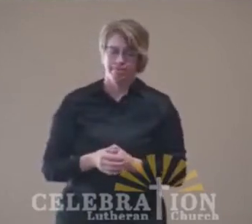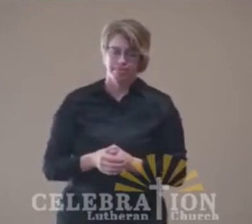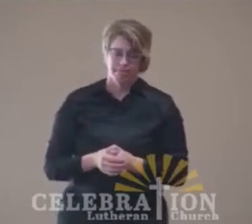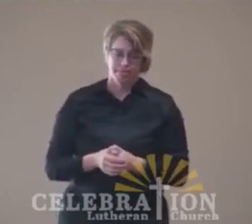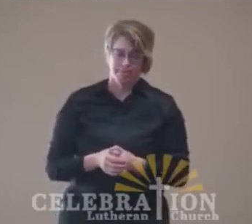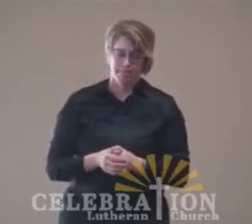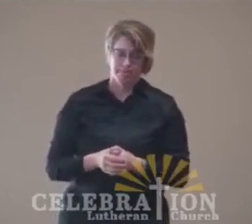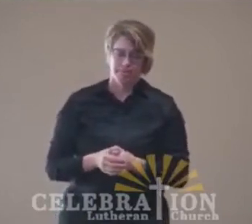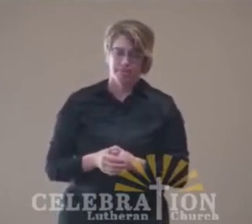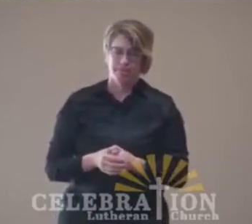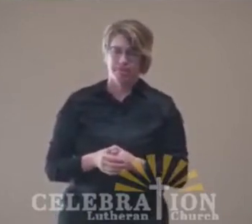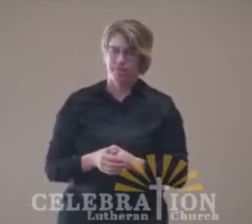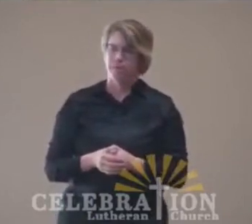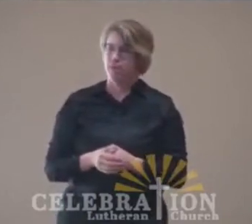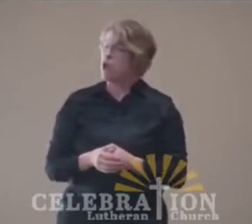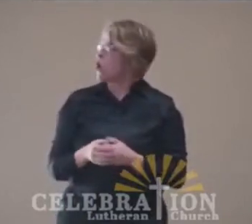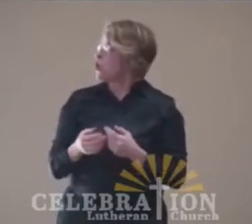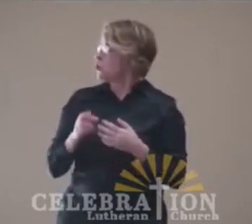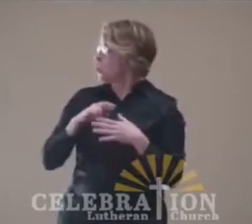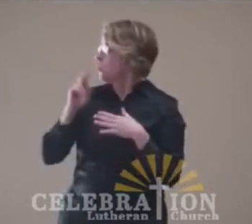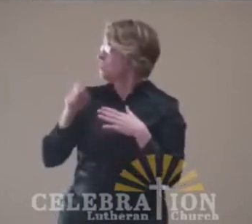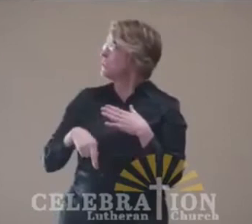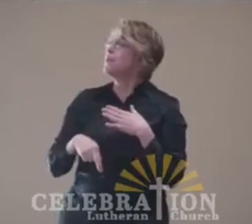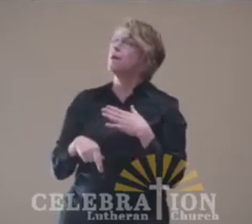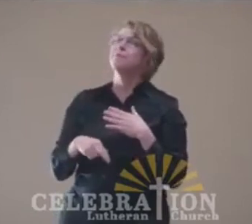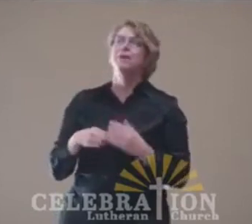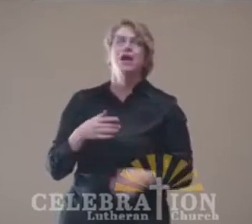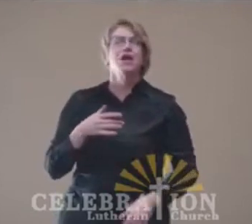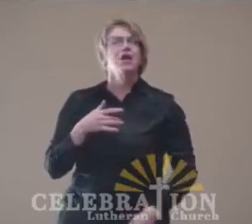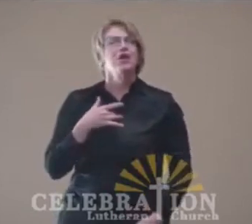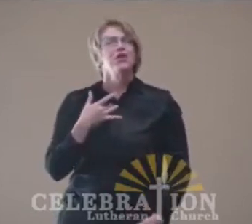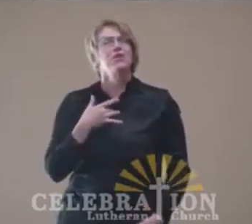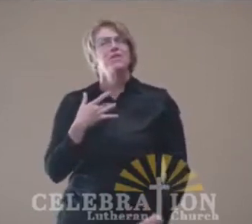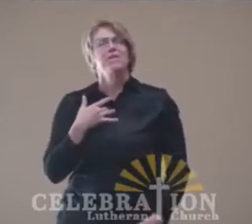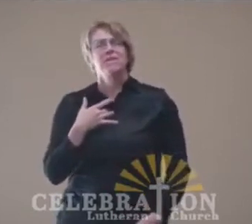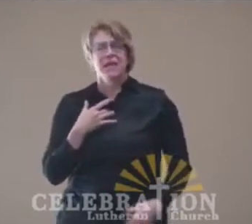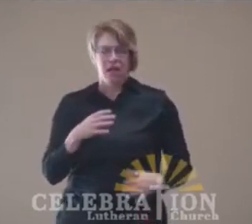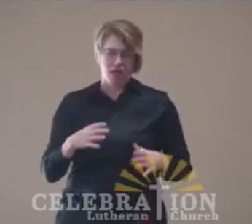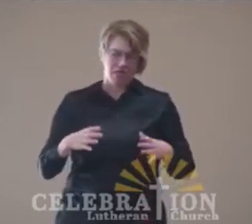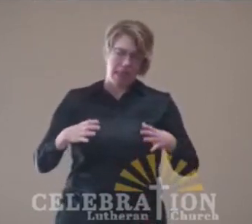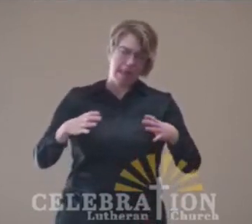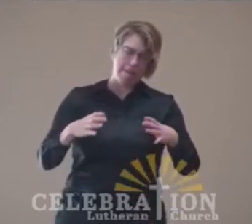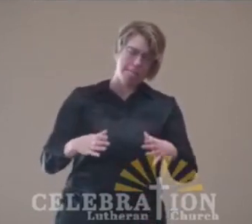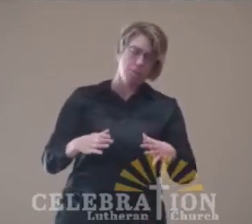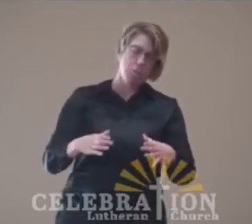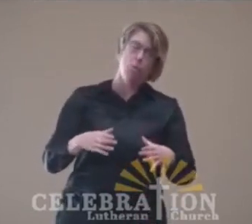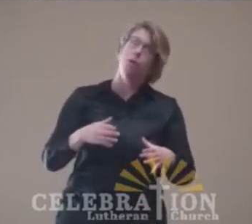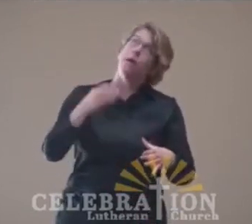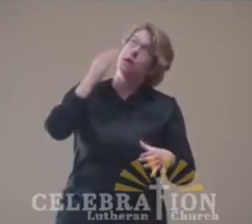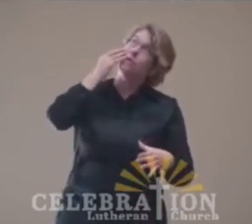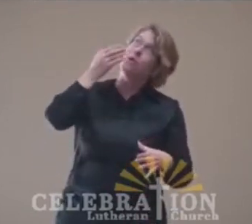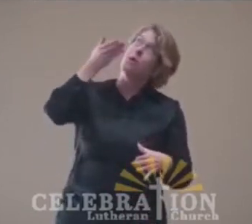You end up in the pool of God's mercy and love.